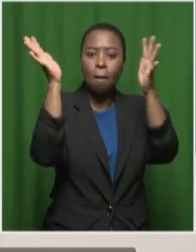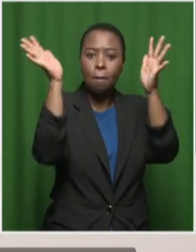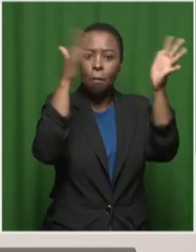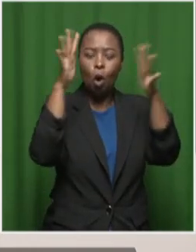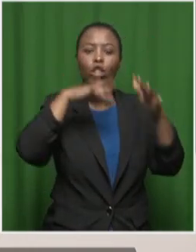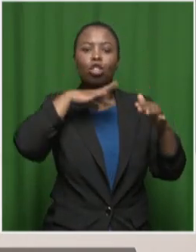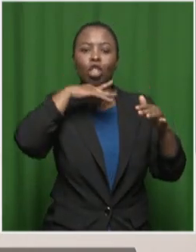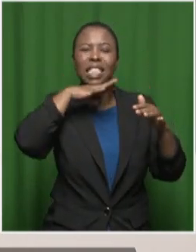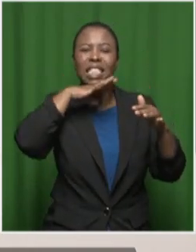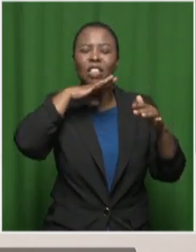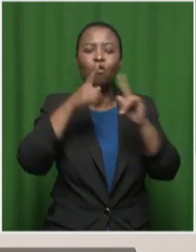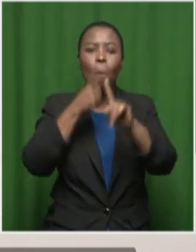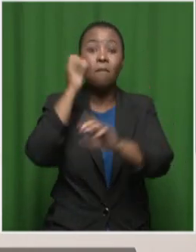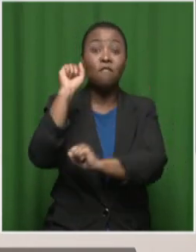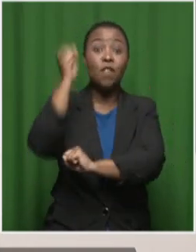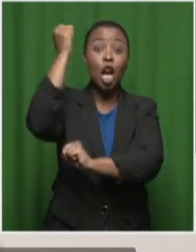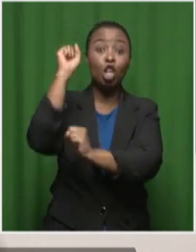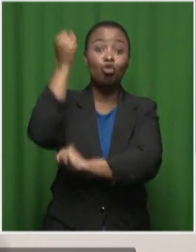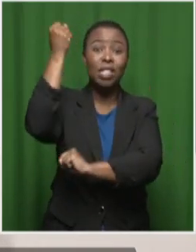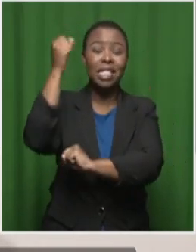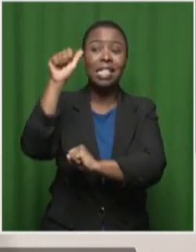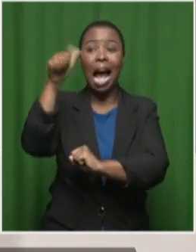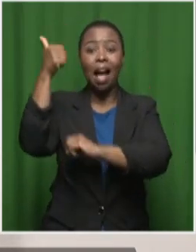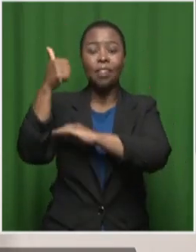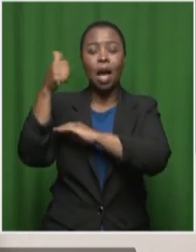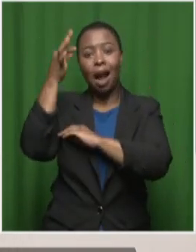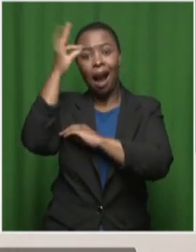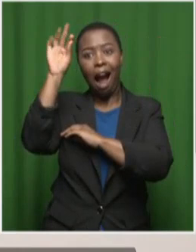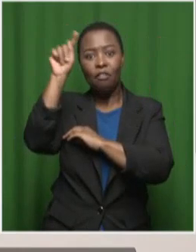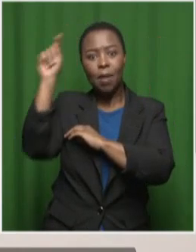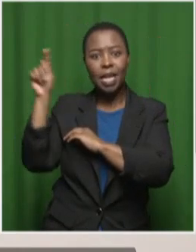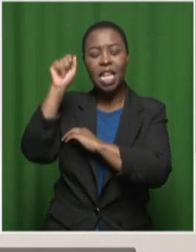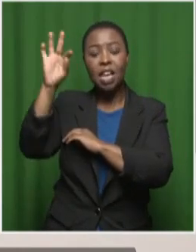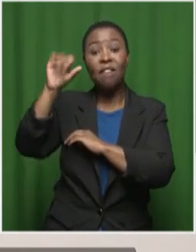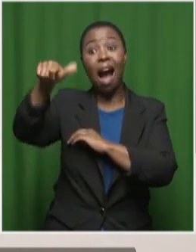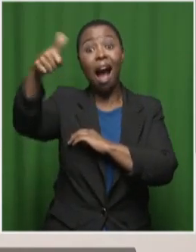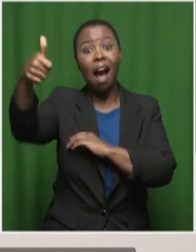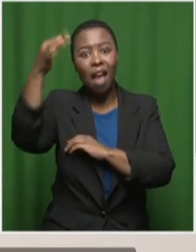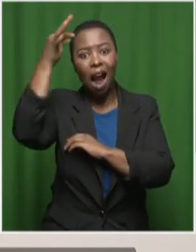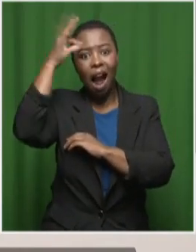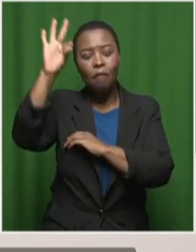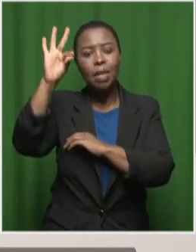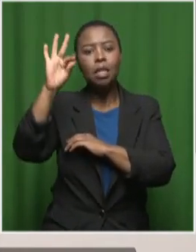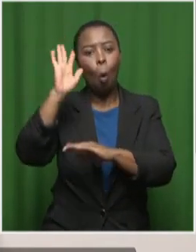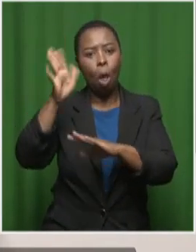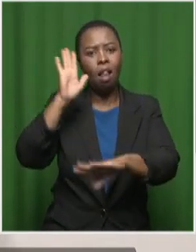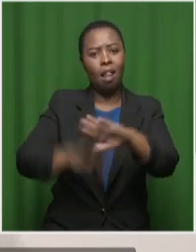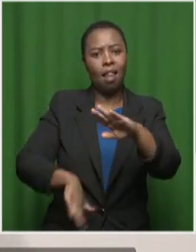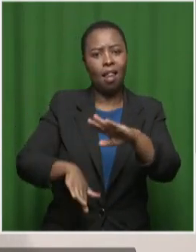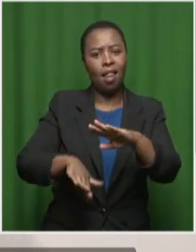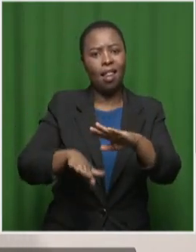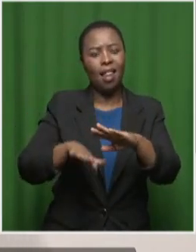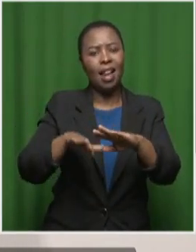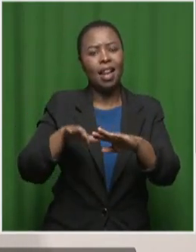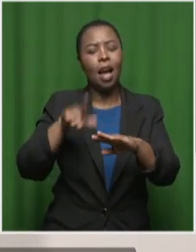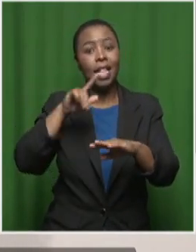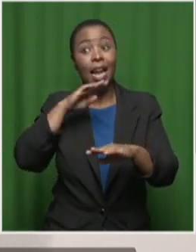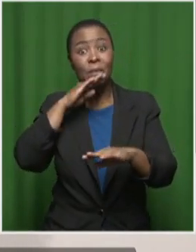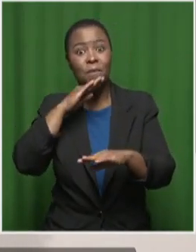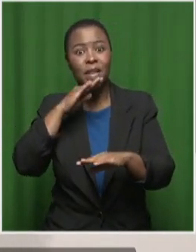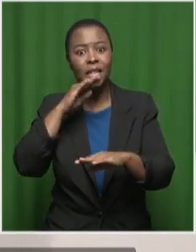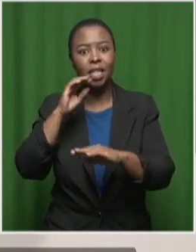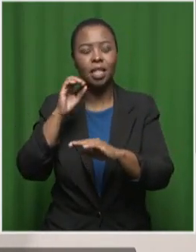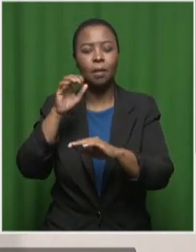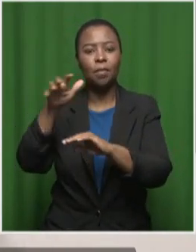factories in certain states, if they affect neighboring states, there's going to be penalties. That forced the factories to